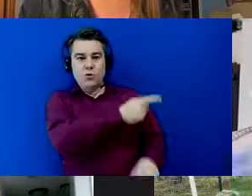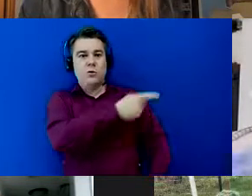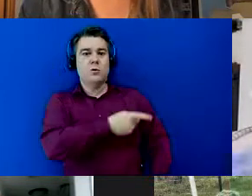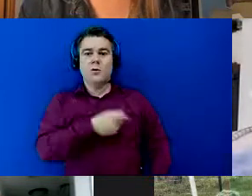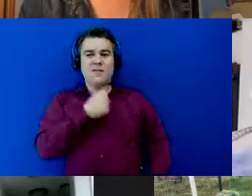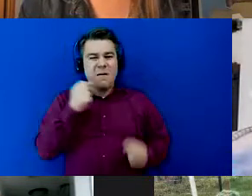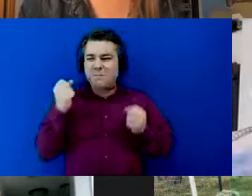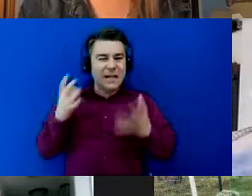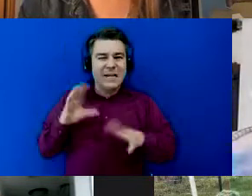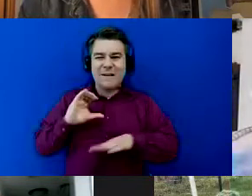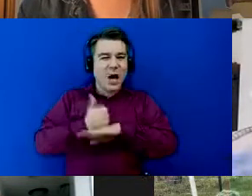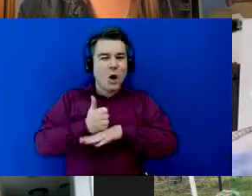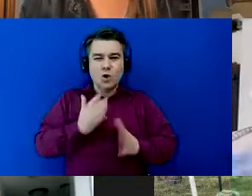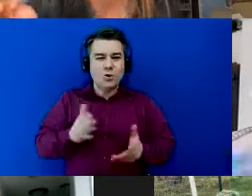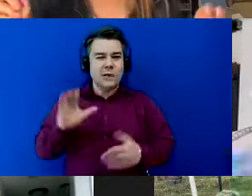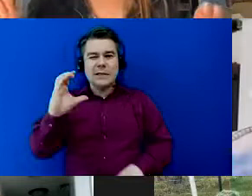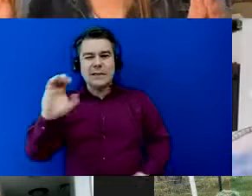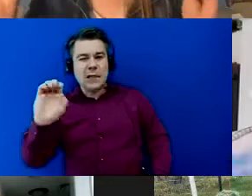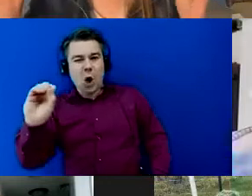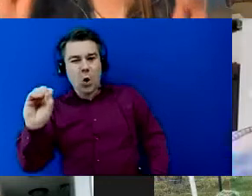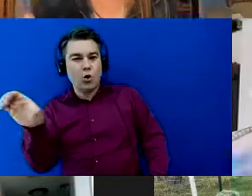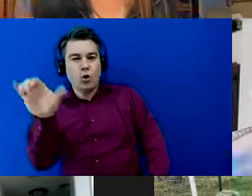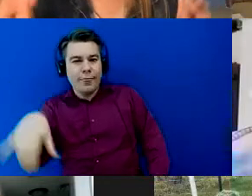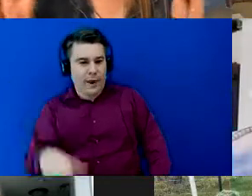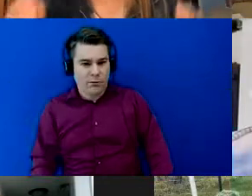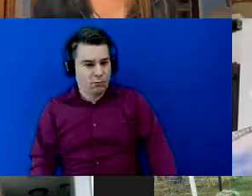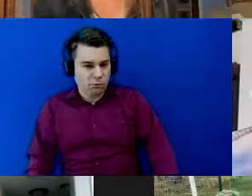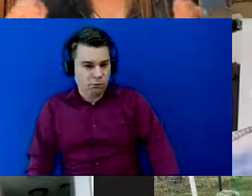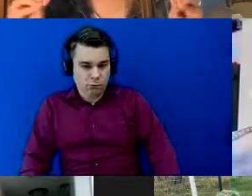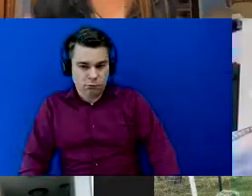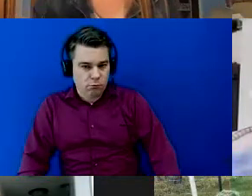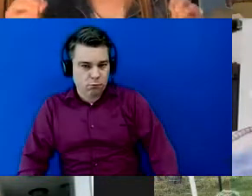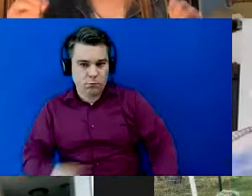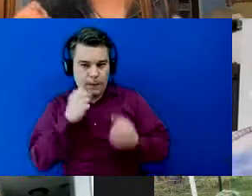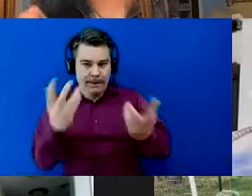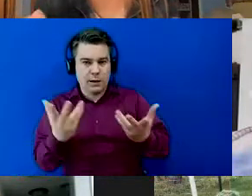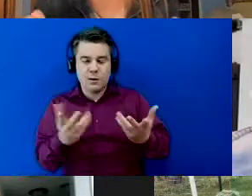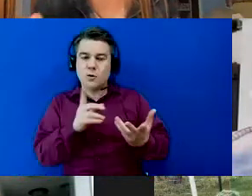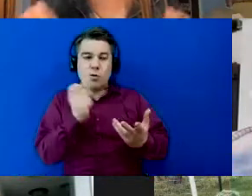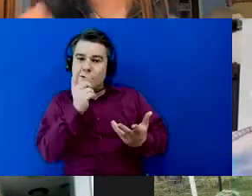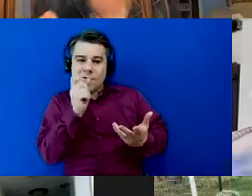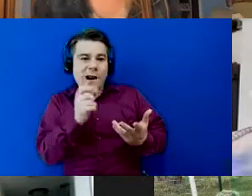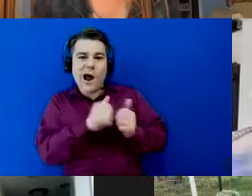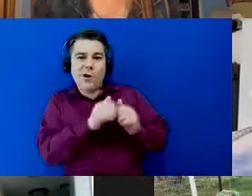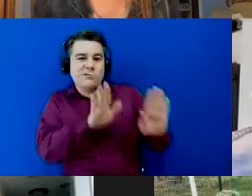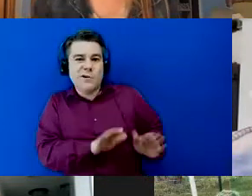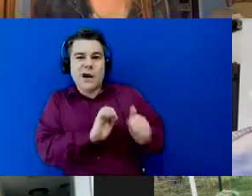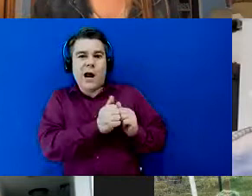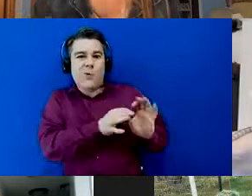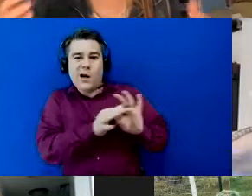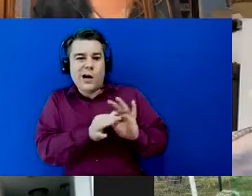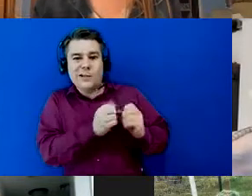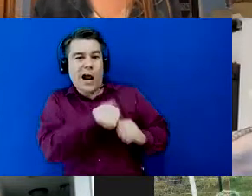and ceos that do this you don't understand how amazing and how connected our founders